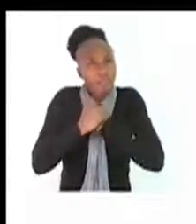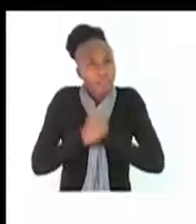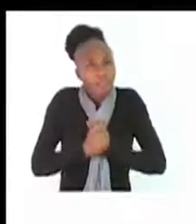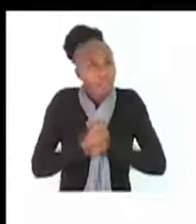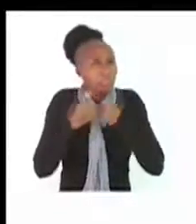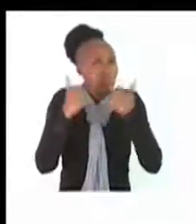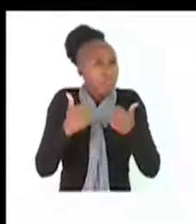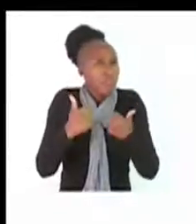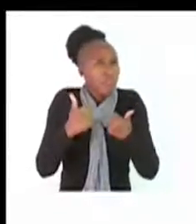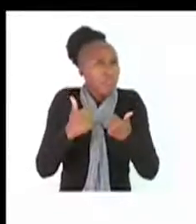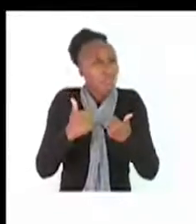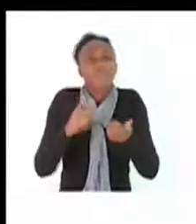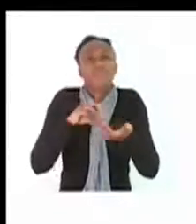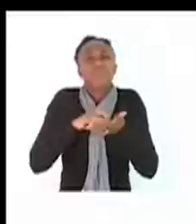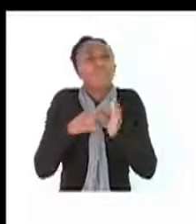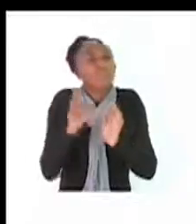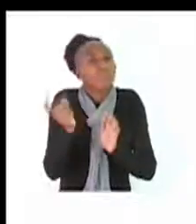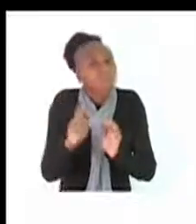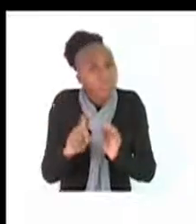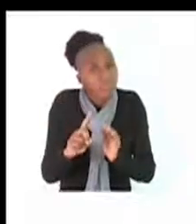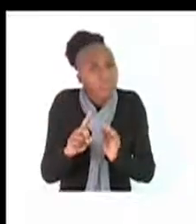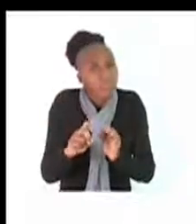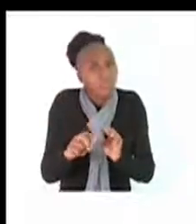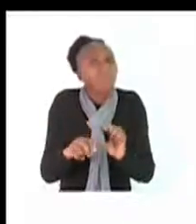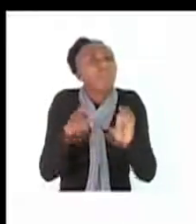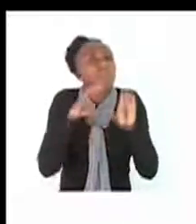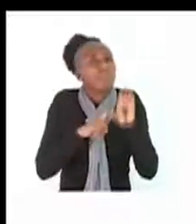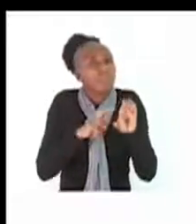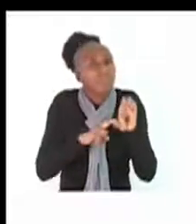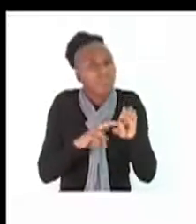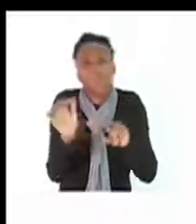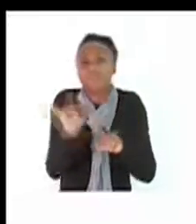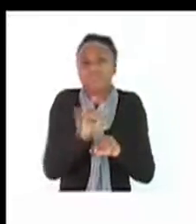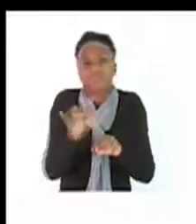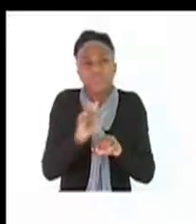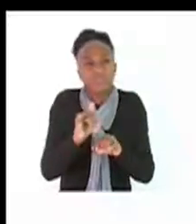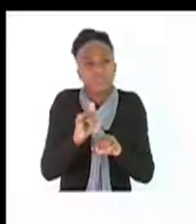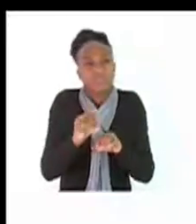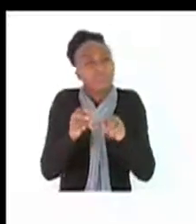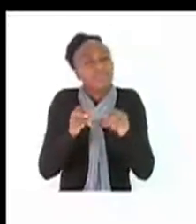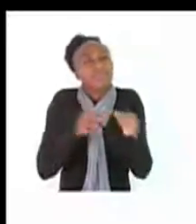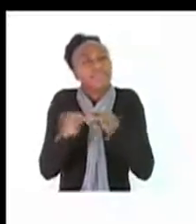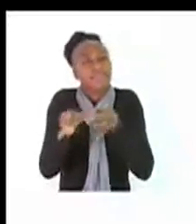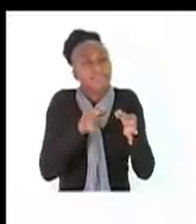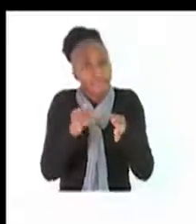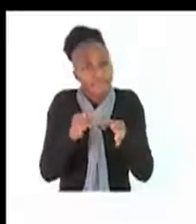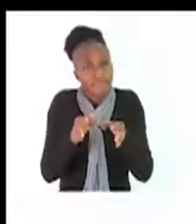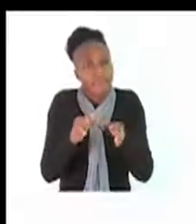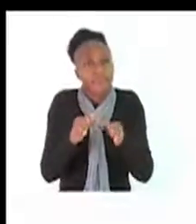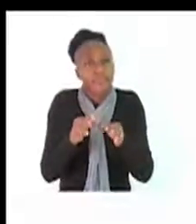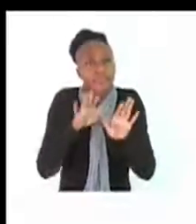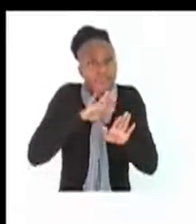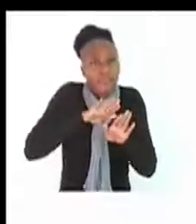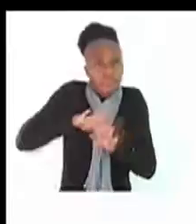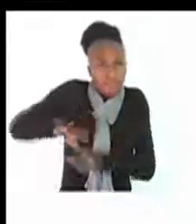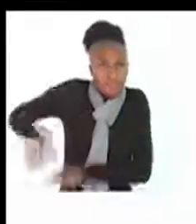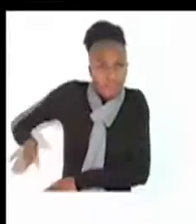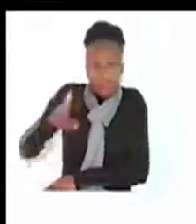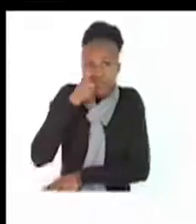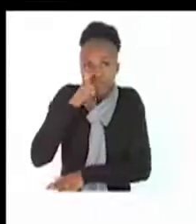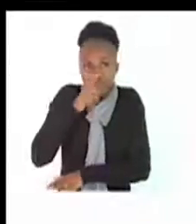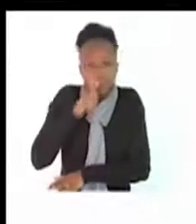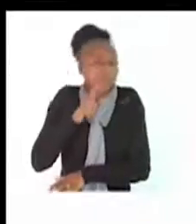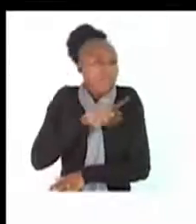and what qualities and resources are needed. Discuss why abstinence, contraceptives and condom use are requirements